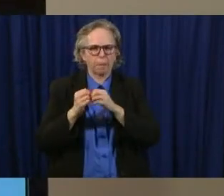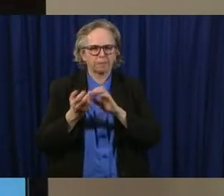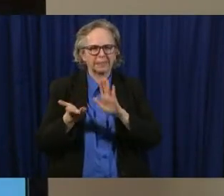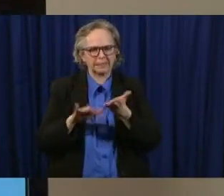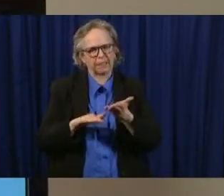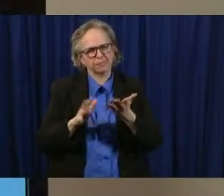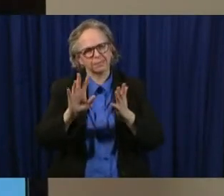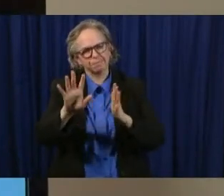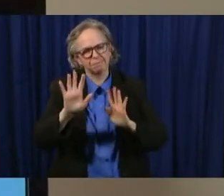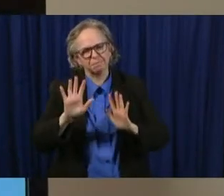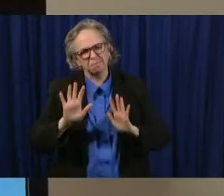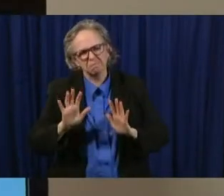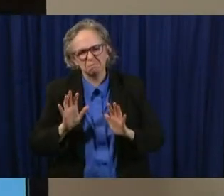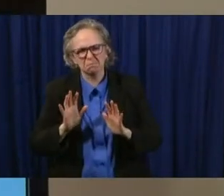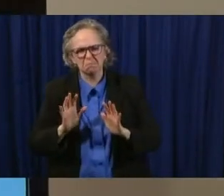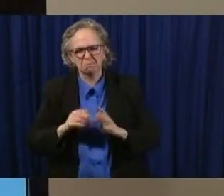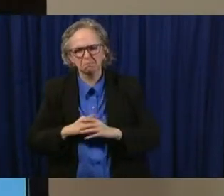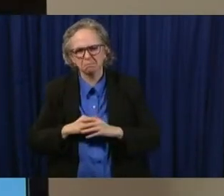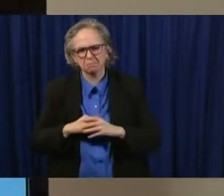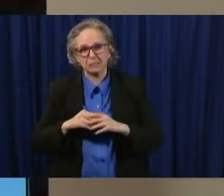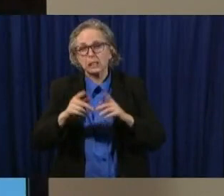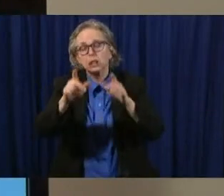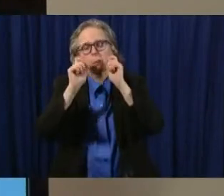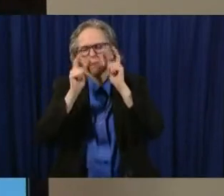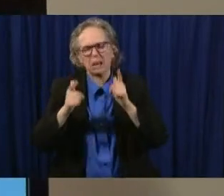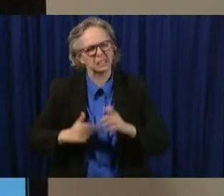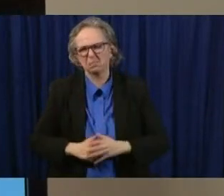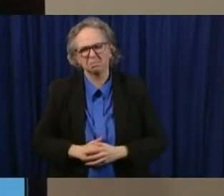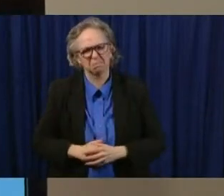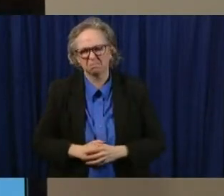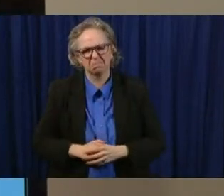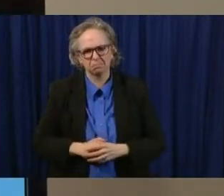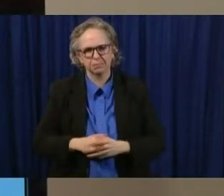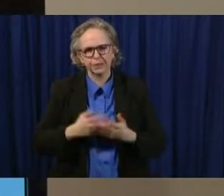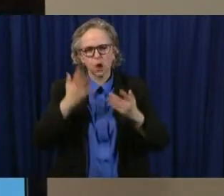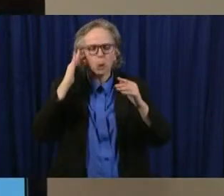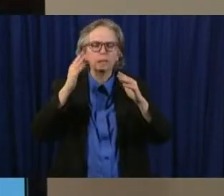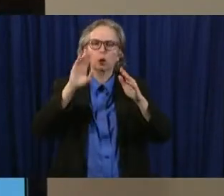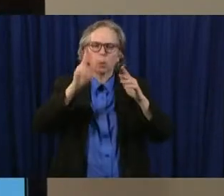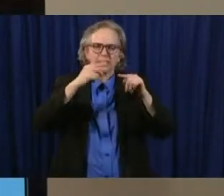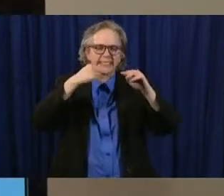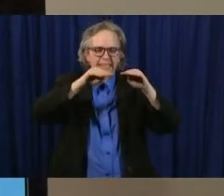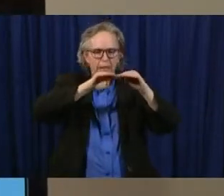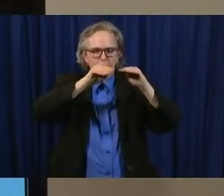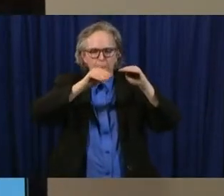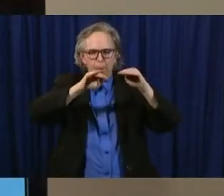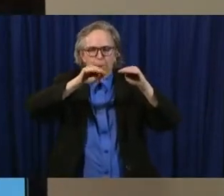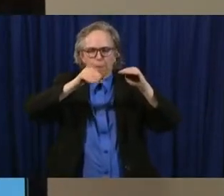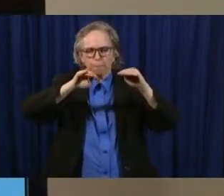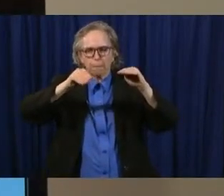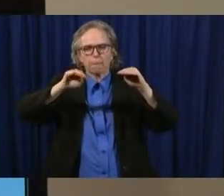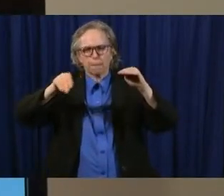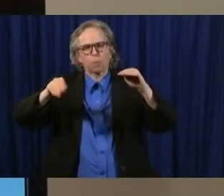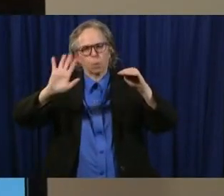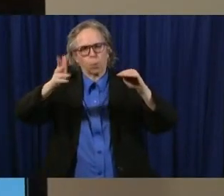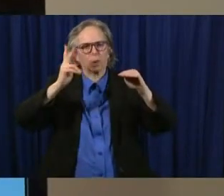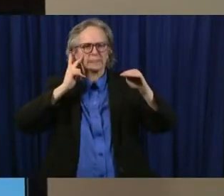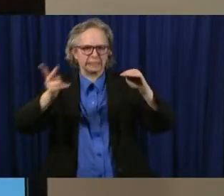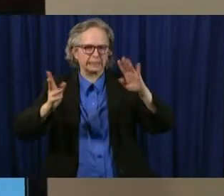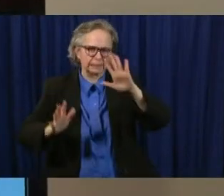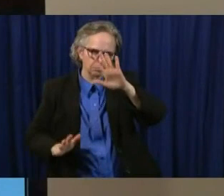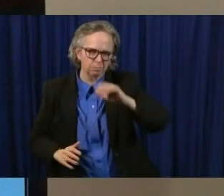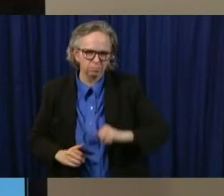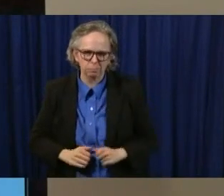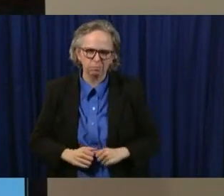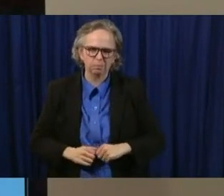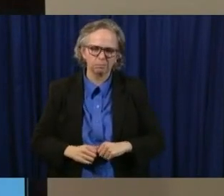we shouldn't always be surprised by some changes we know governor that um being sick follows getting infected and deaths are following